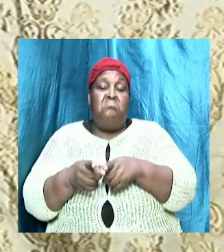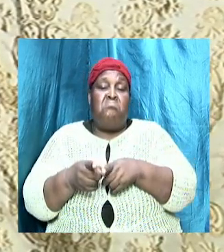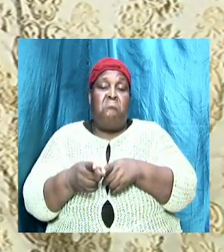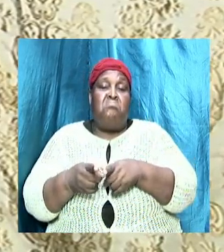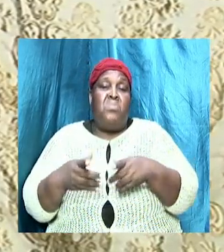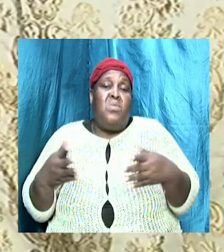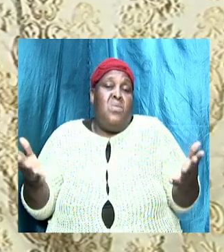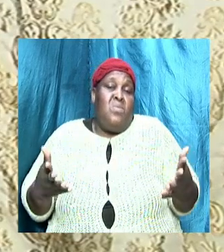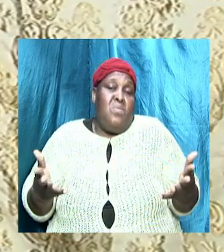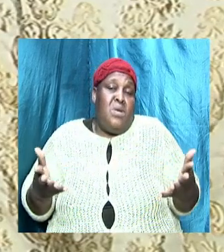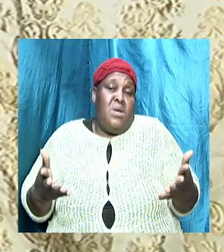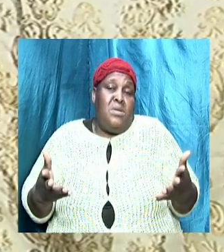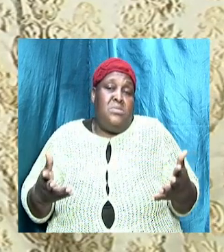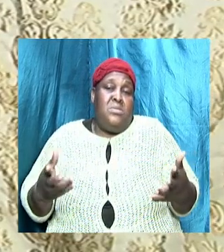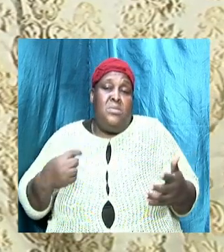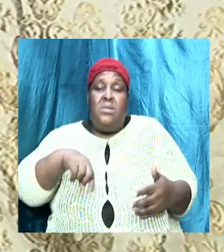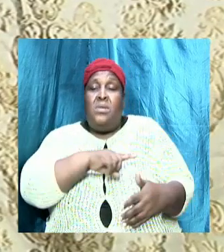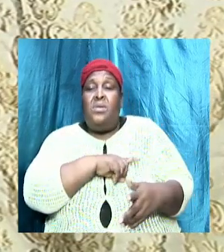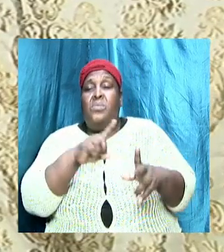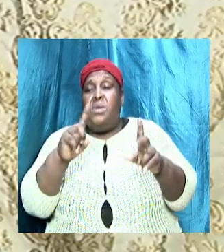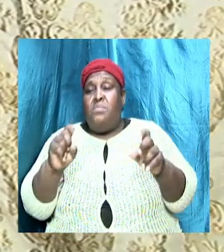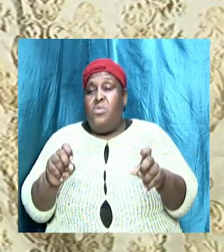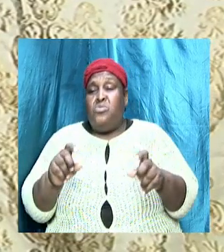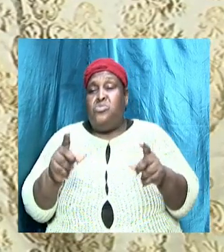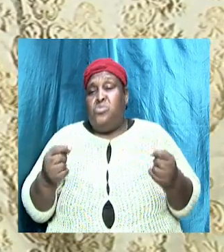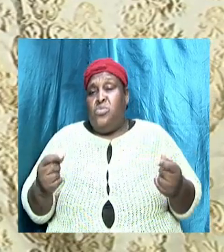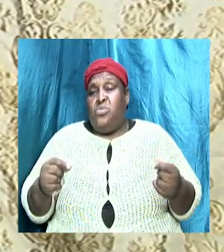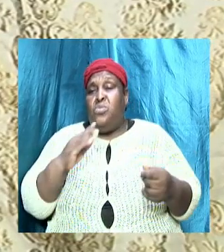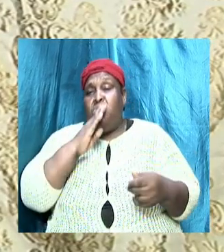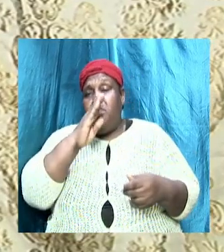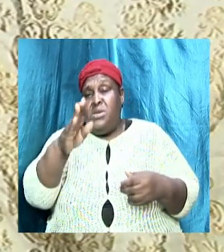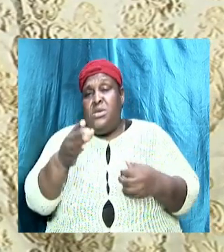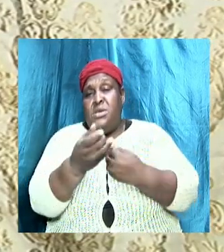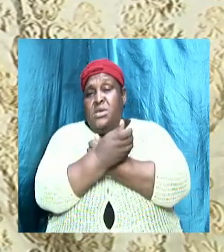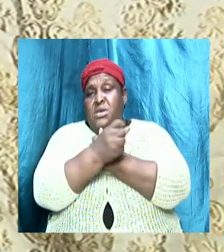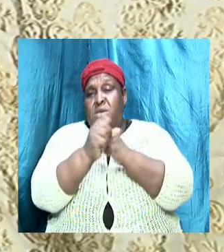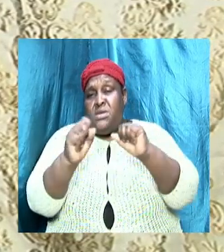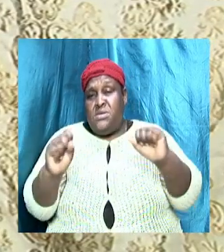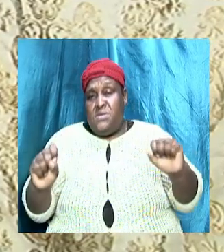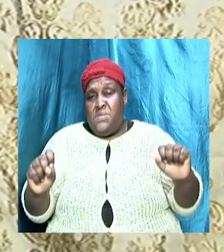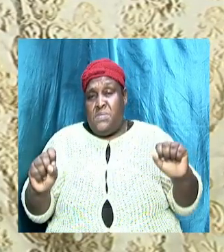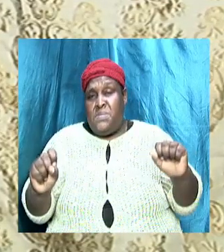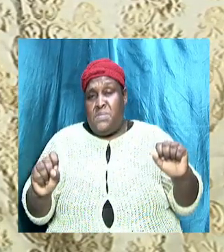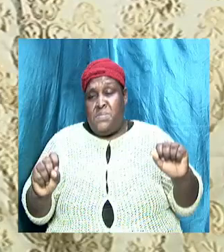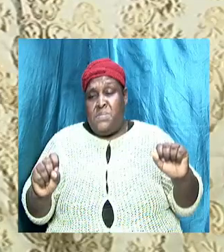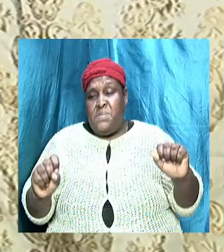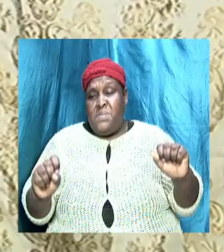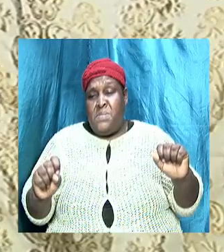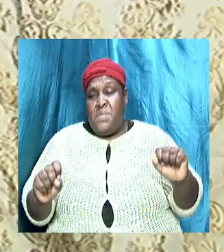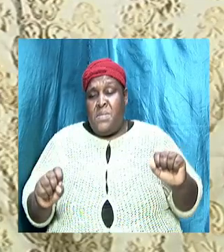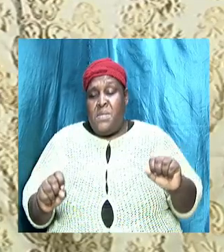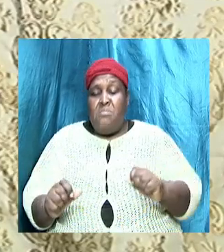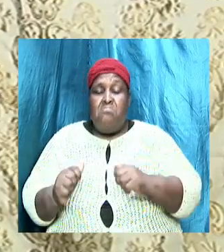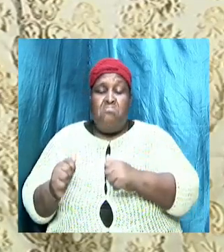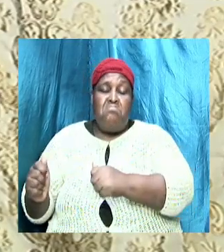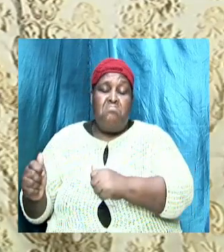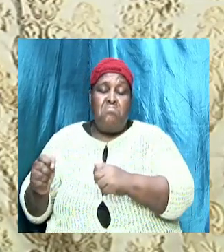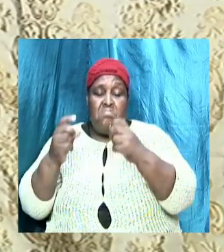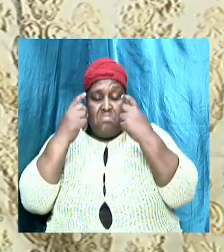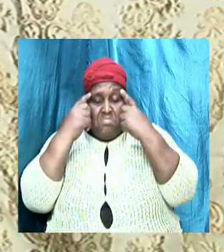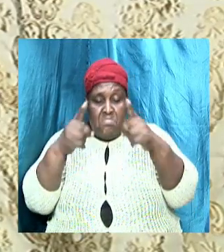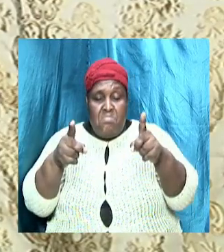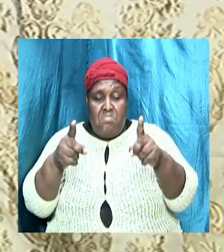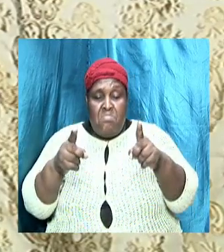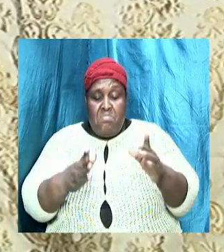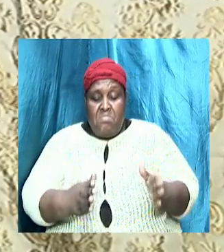what we should do to be saved a vital component of the apostles doctrine is